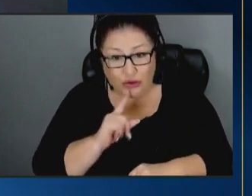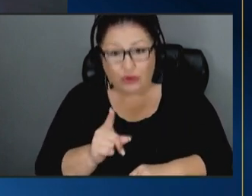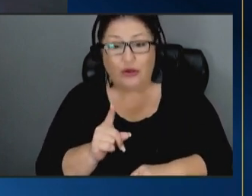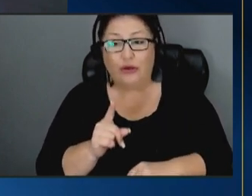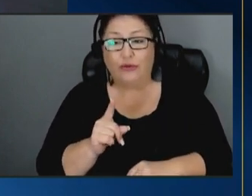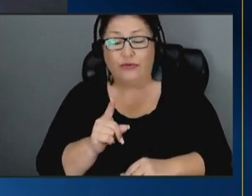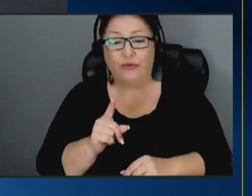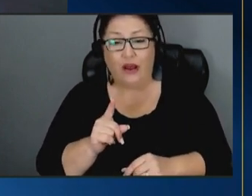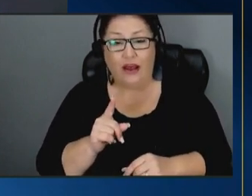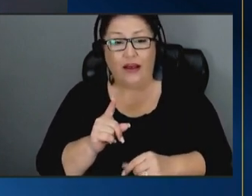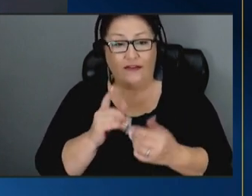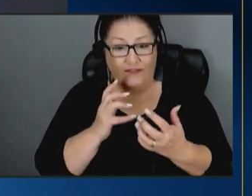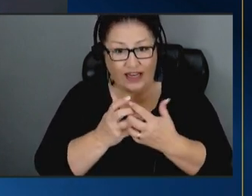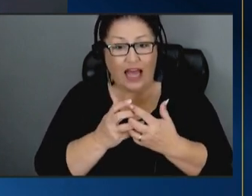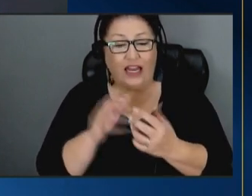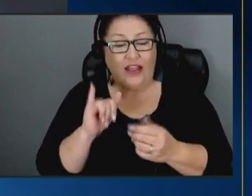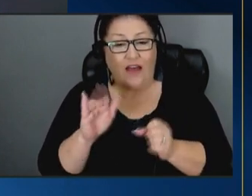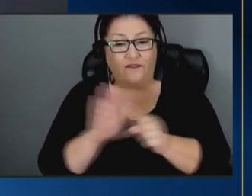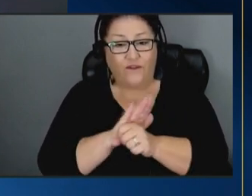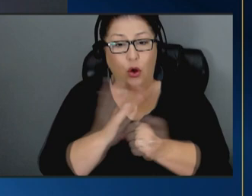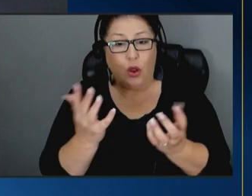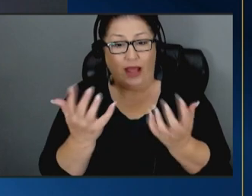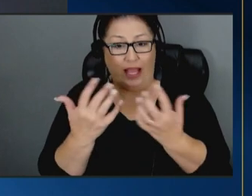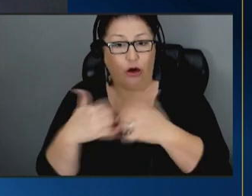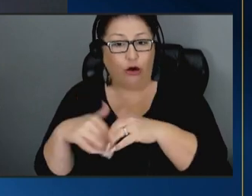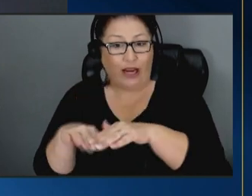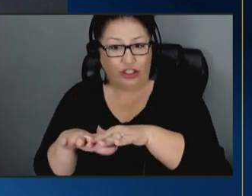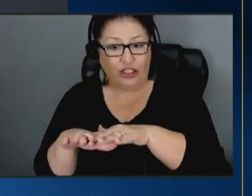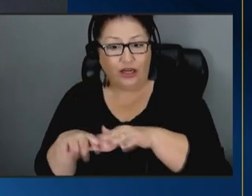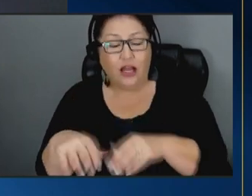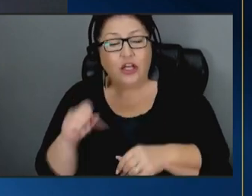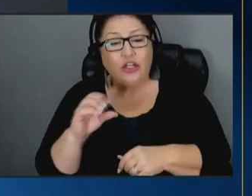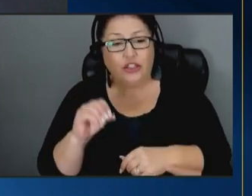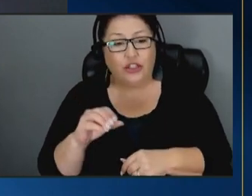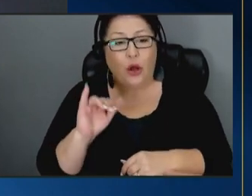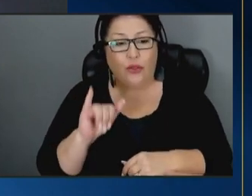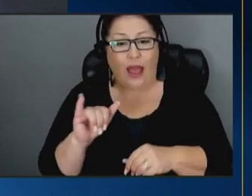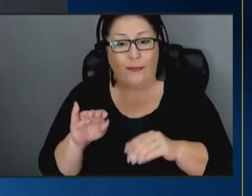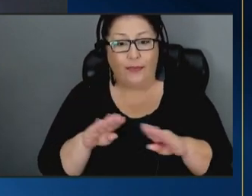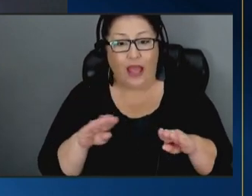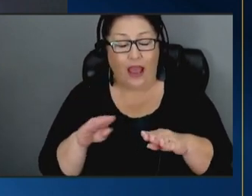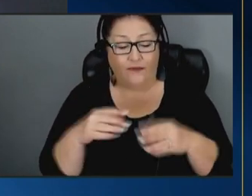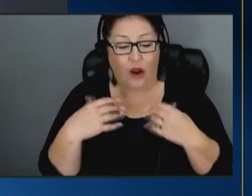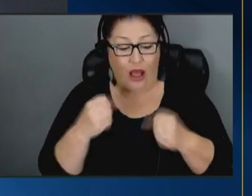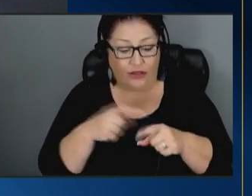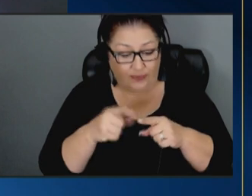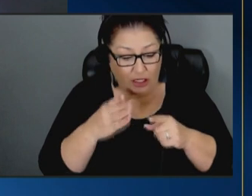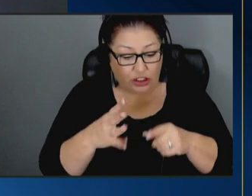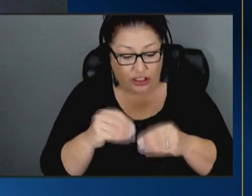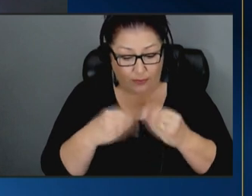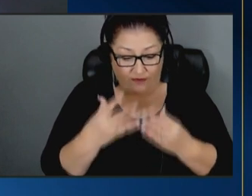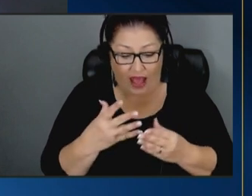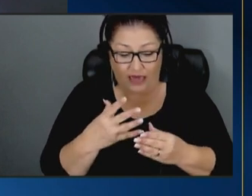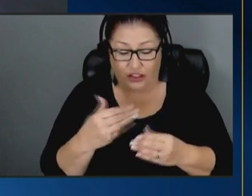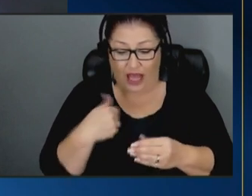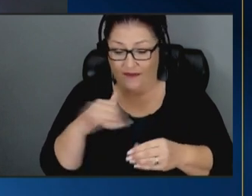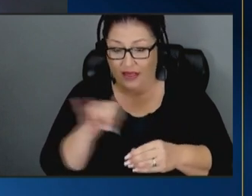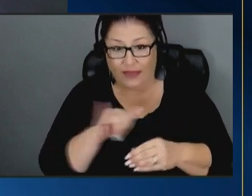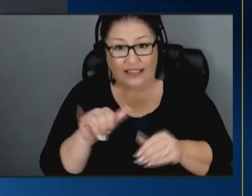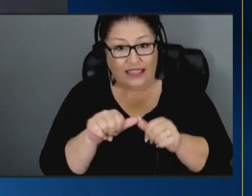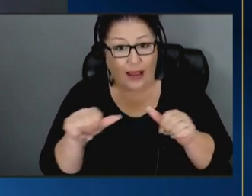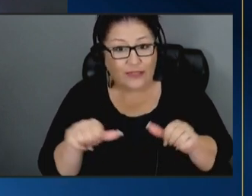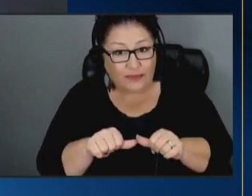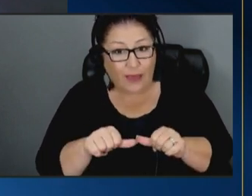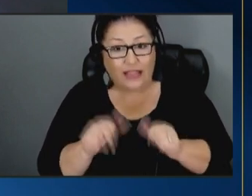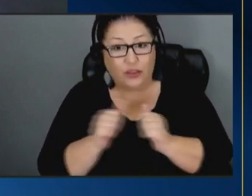integration and so co-locating the behavioral health specialists and providers in the same space with